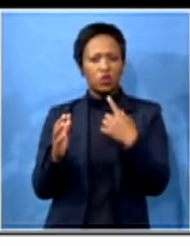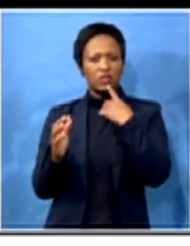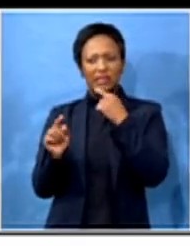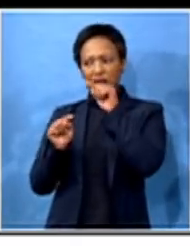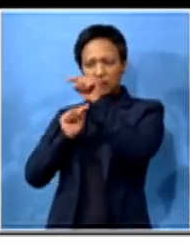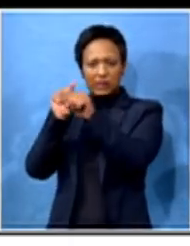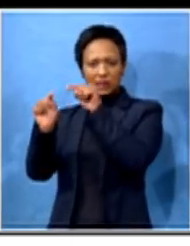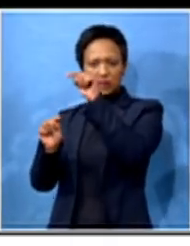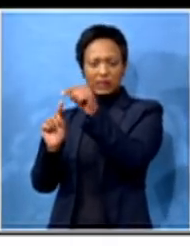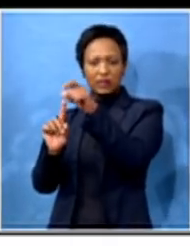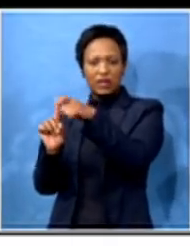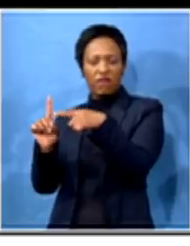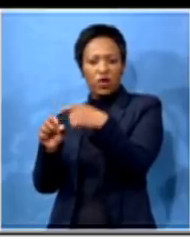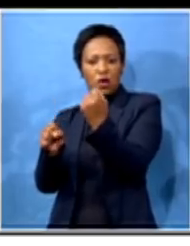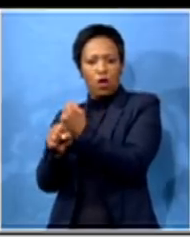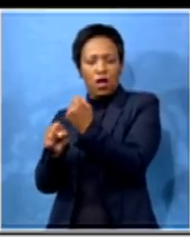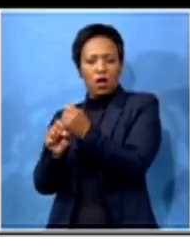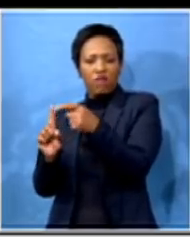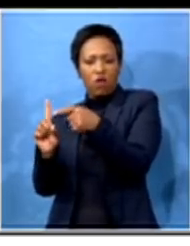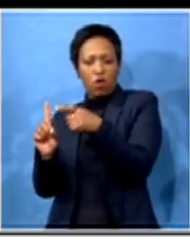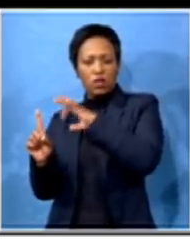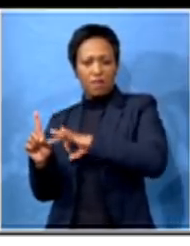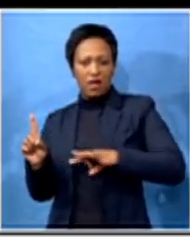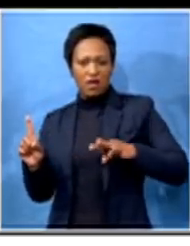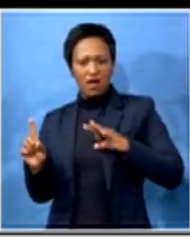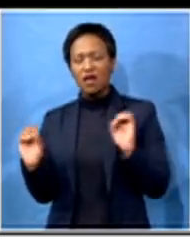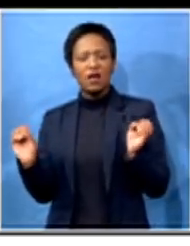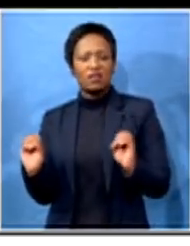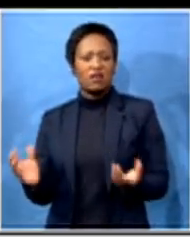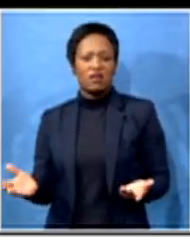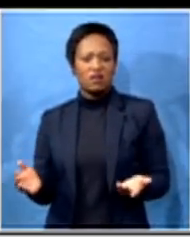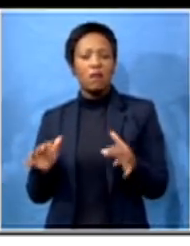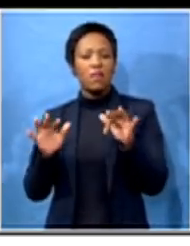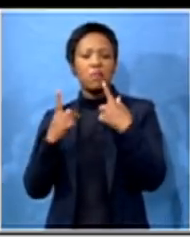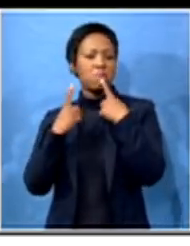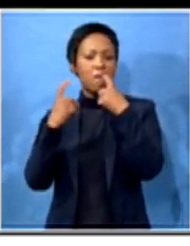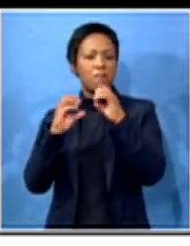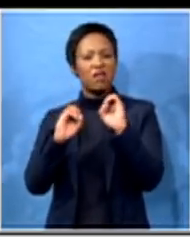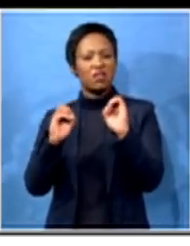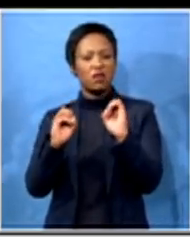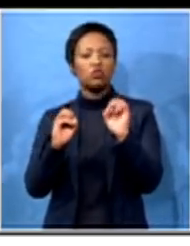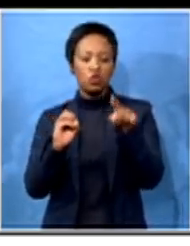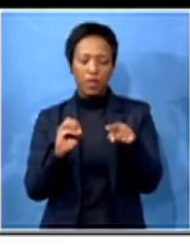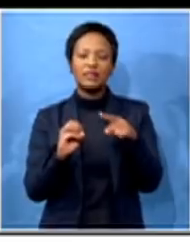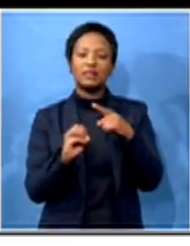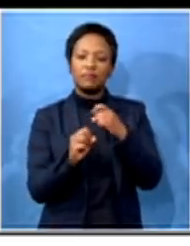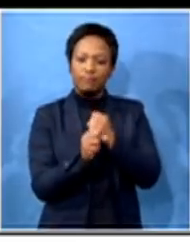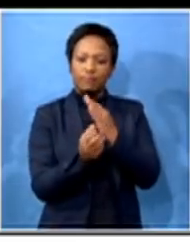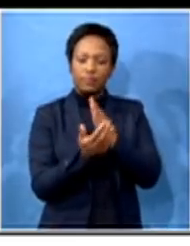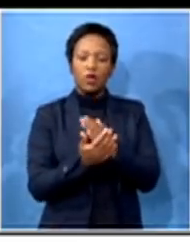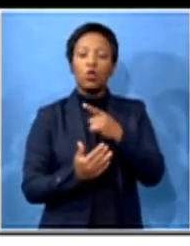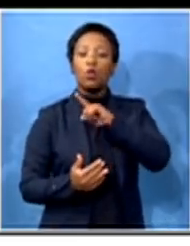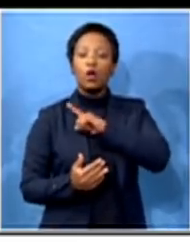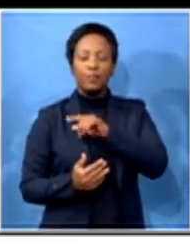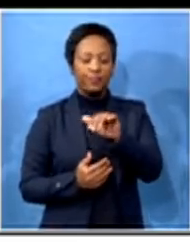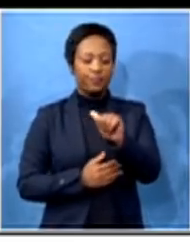her functionality as a mayor. I think that's a thing we must be able to differentiate. It is an ANC decision